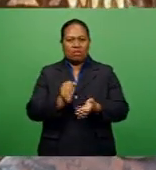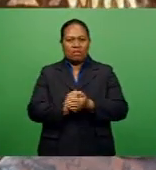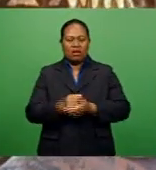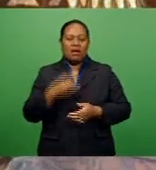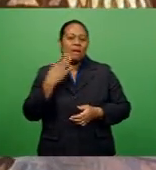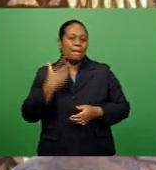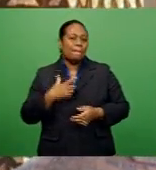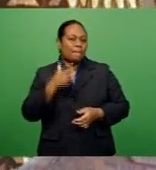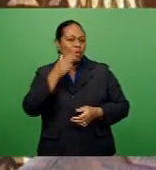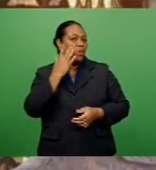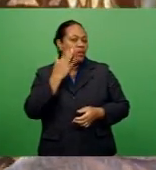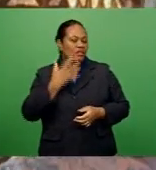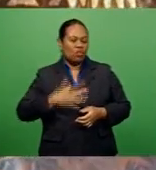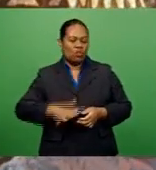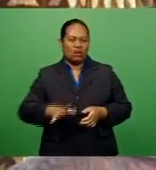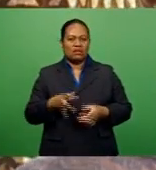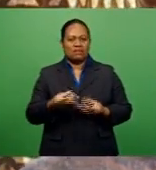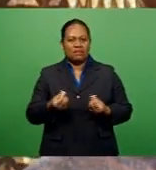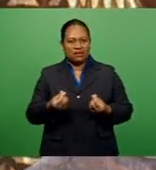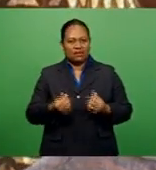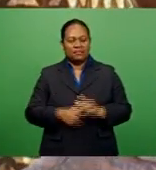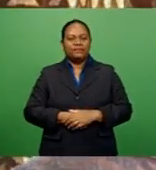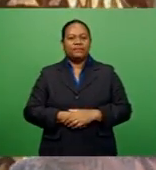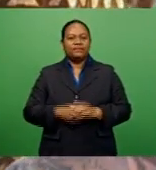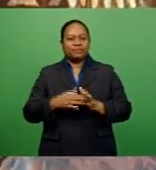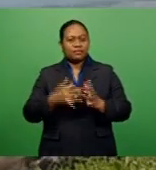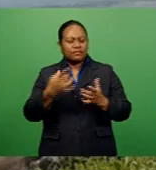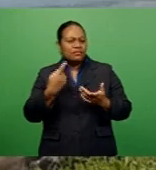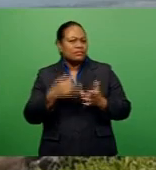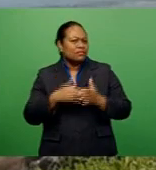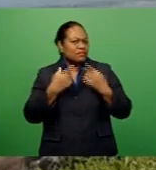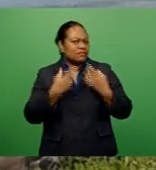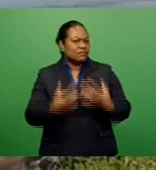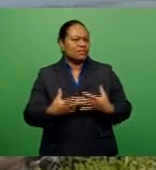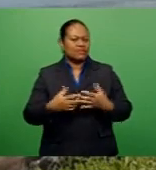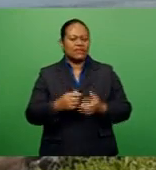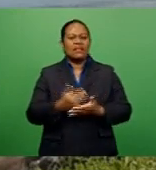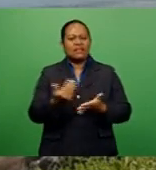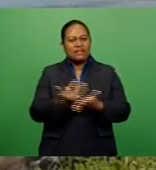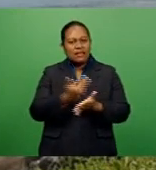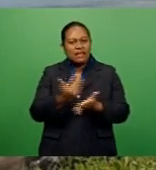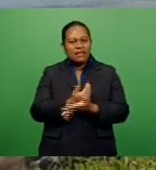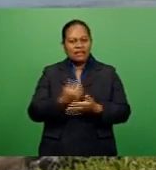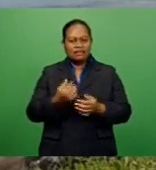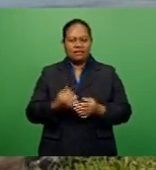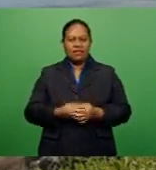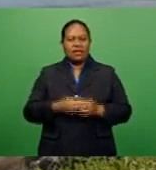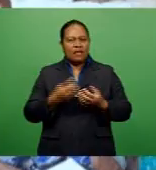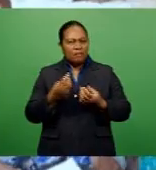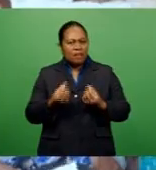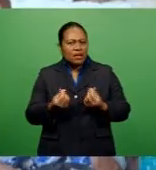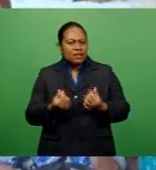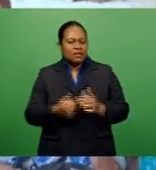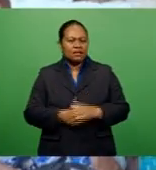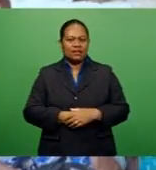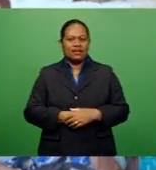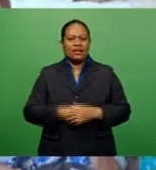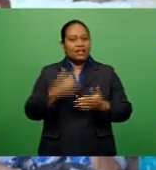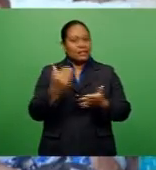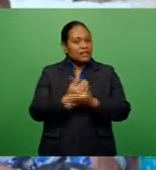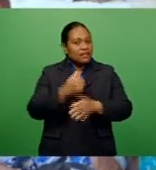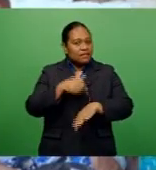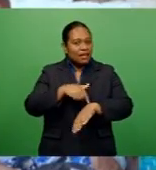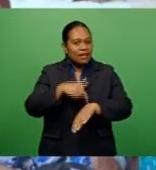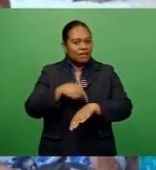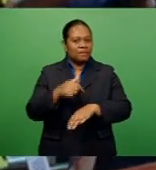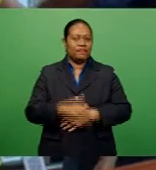manage our finances, making sure it's secured and save costs. That will save you money, save you time,